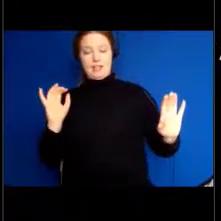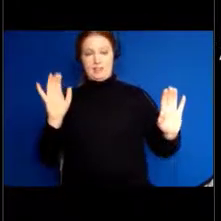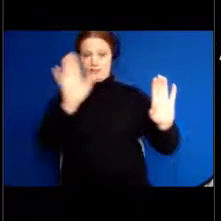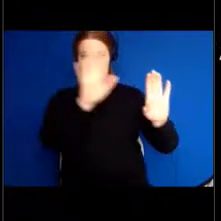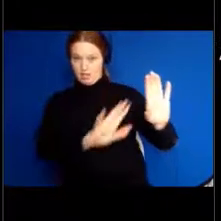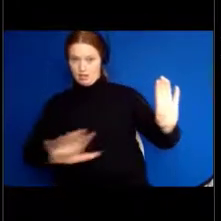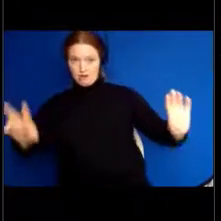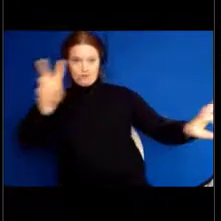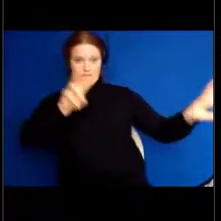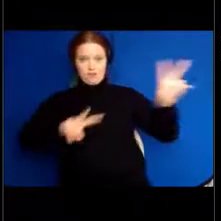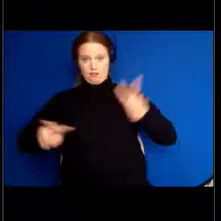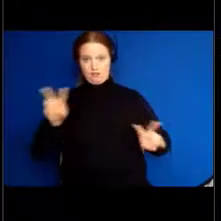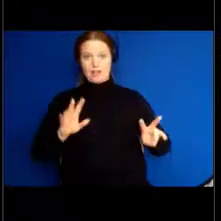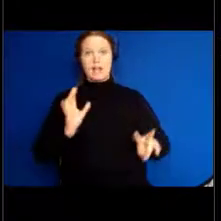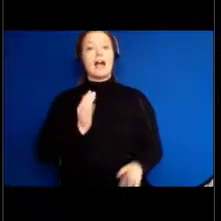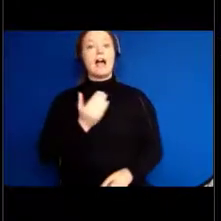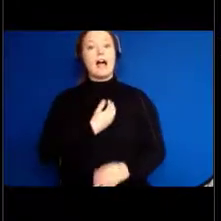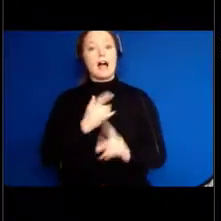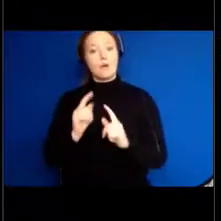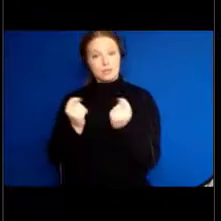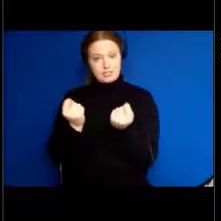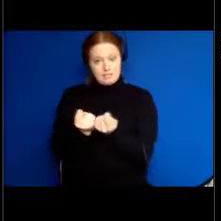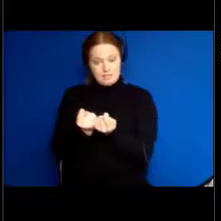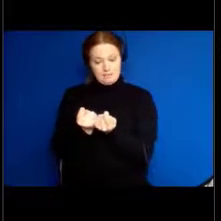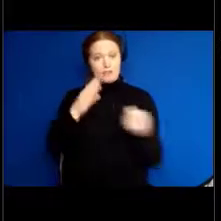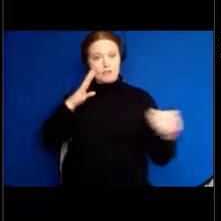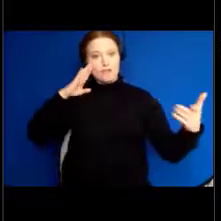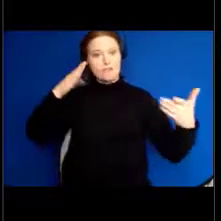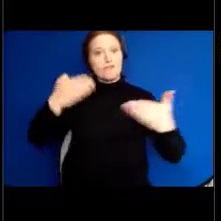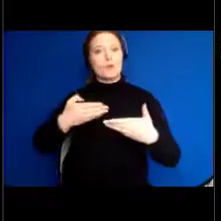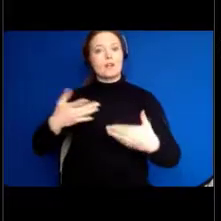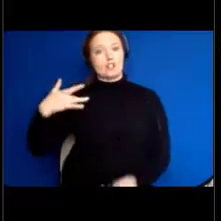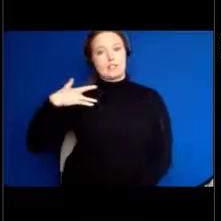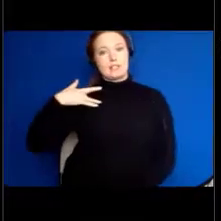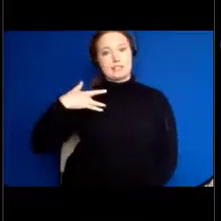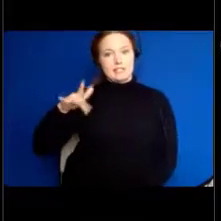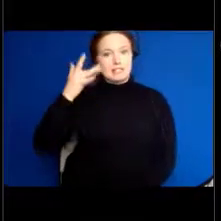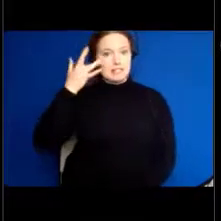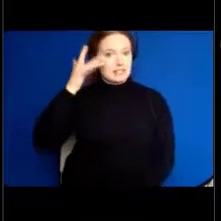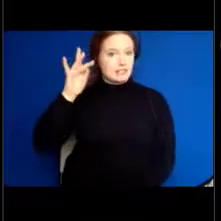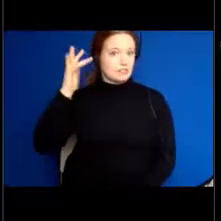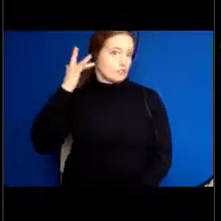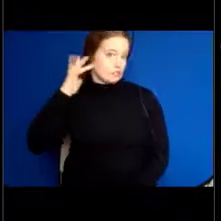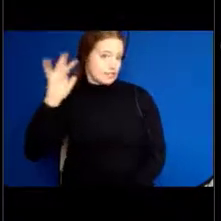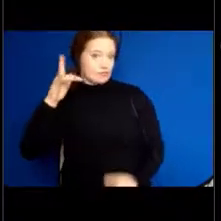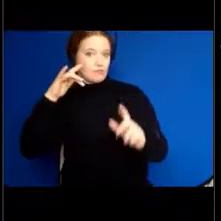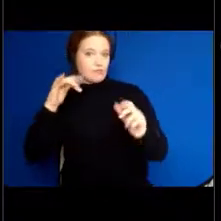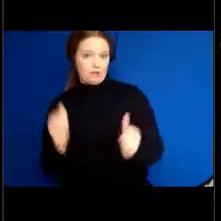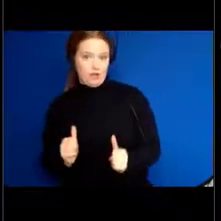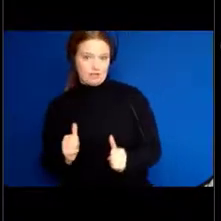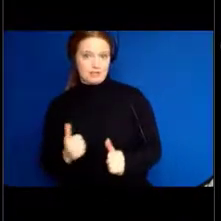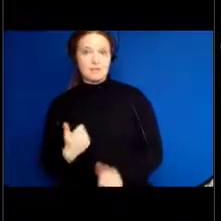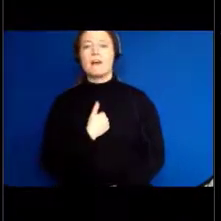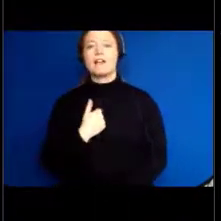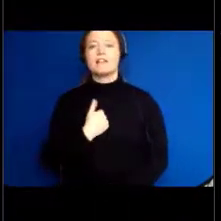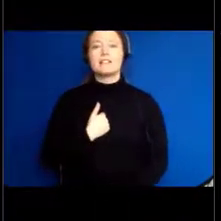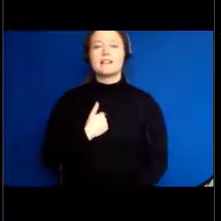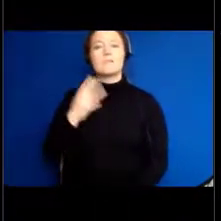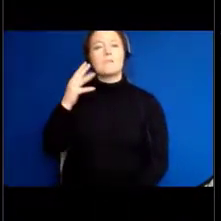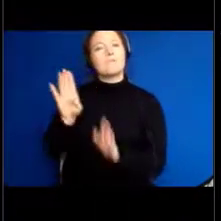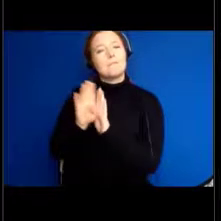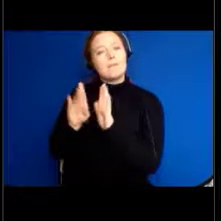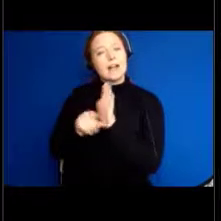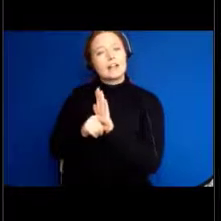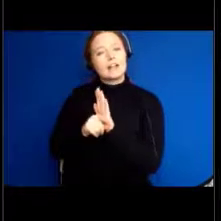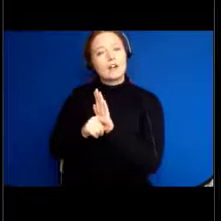work I'm going to present comes from the work of our team. And, you know, I come from audiology and psychology. Natalie Phillips